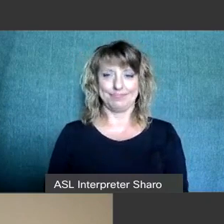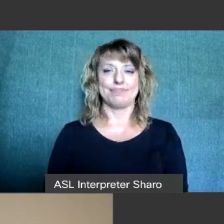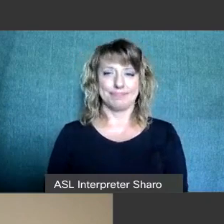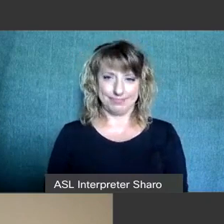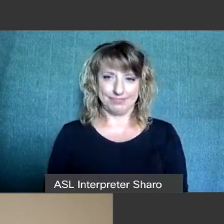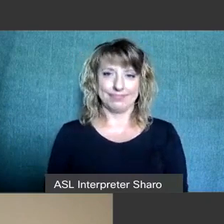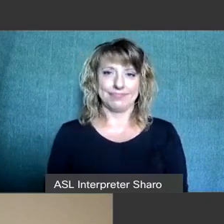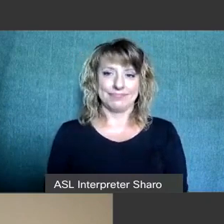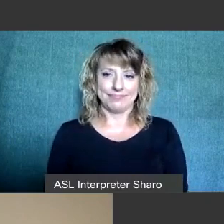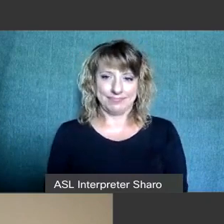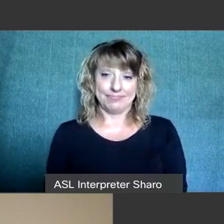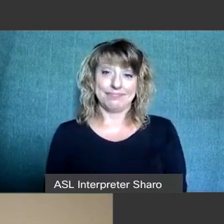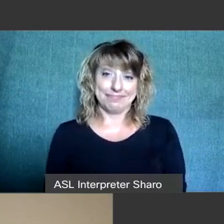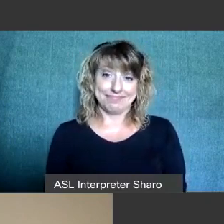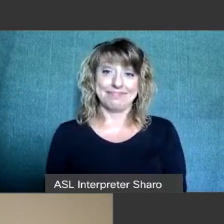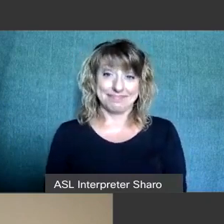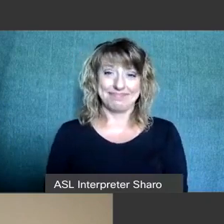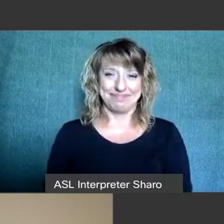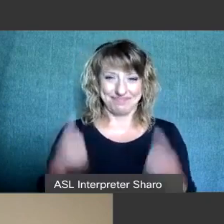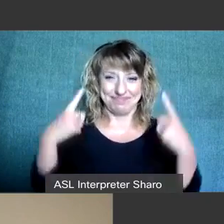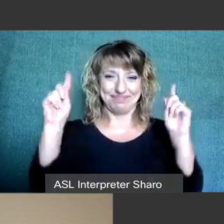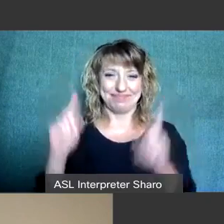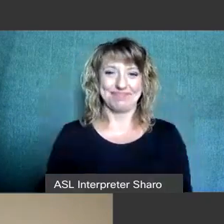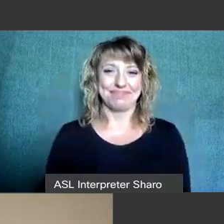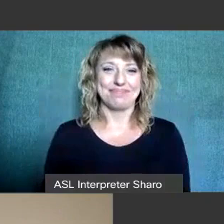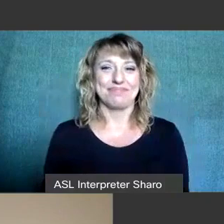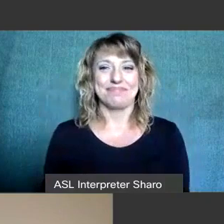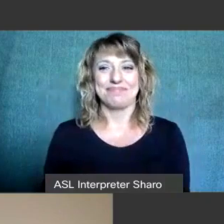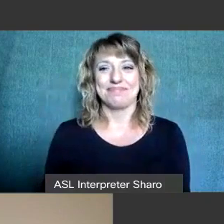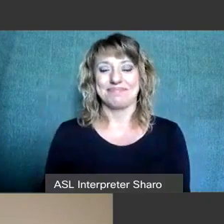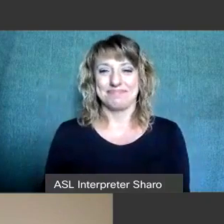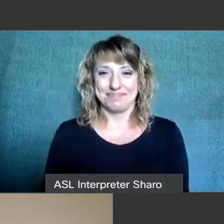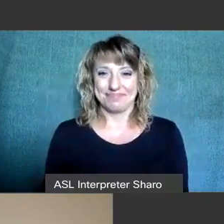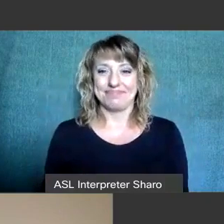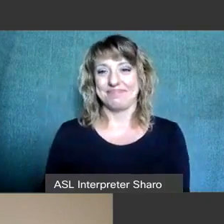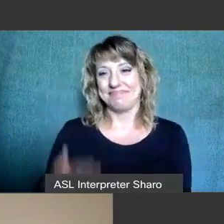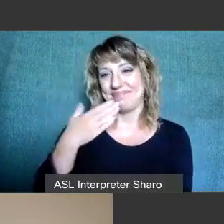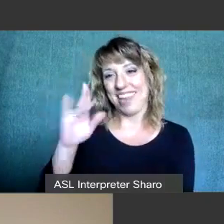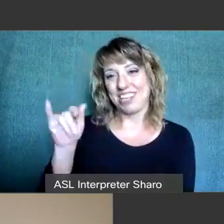okay did that work yes it did okay terrific thanks jesse